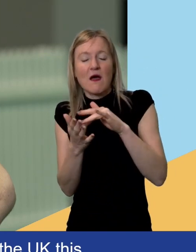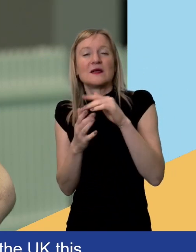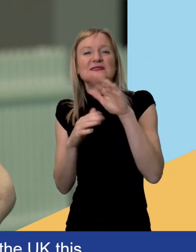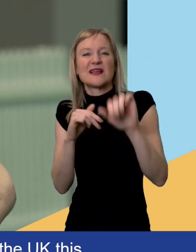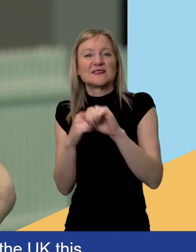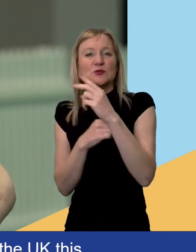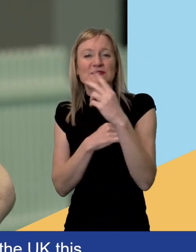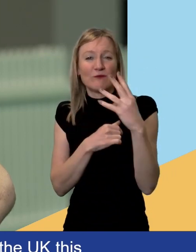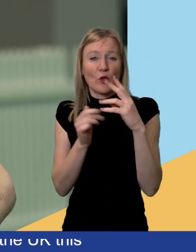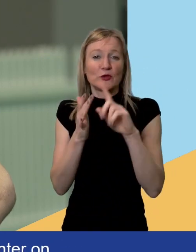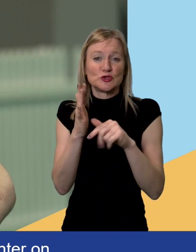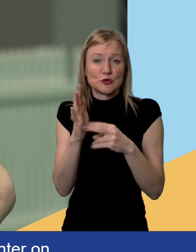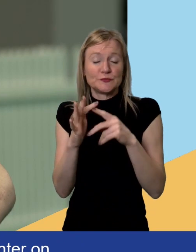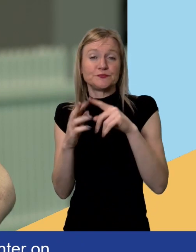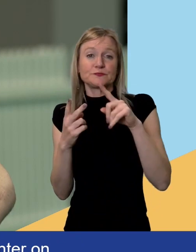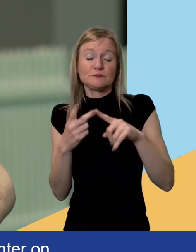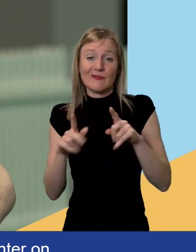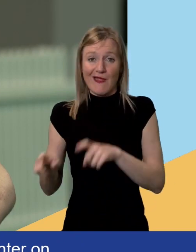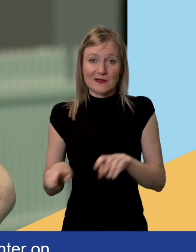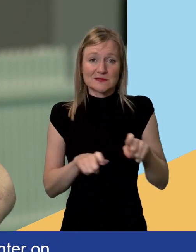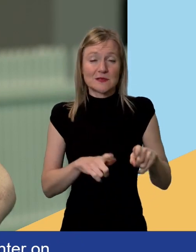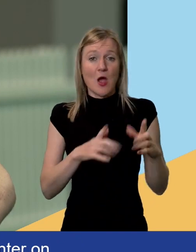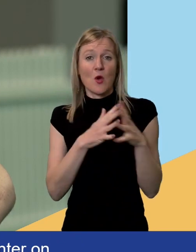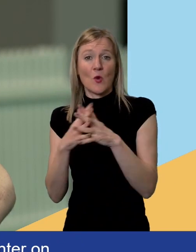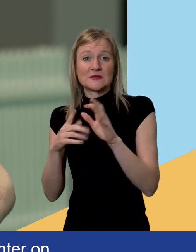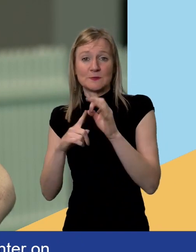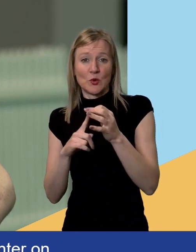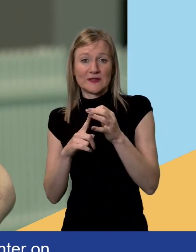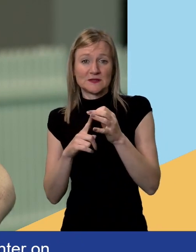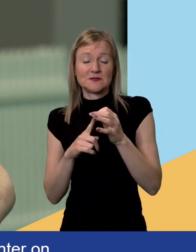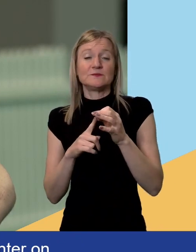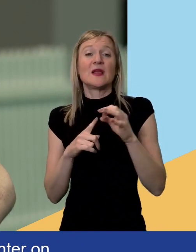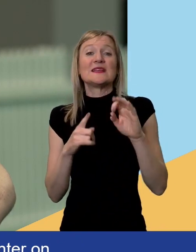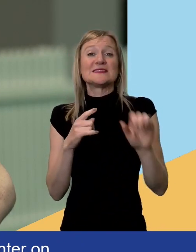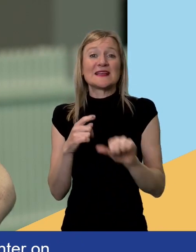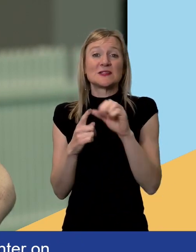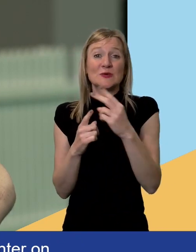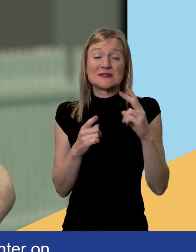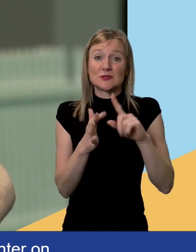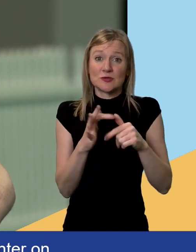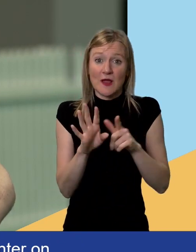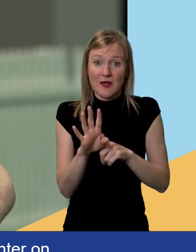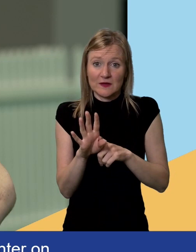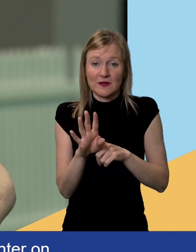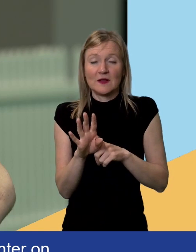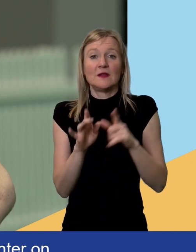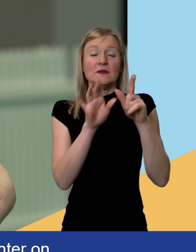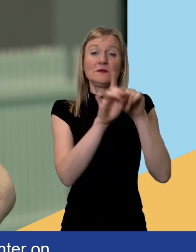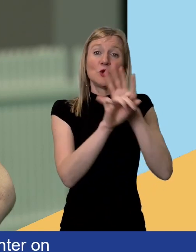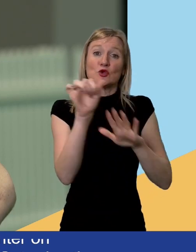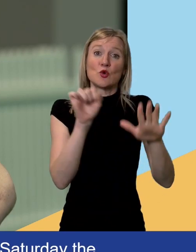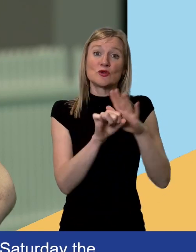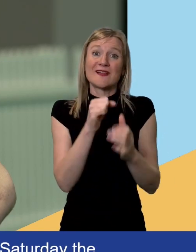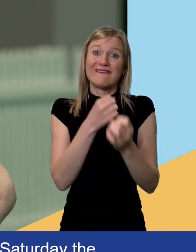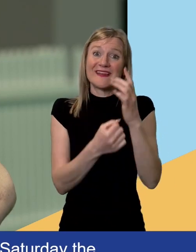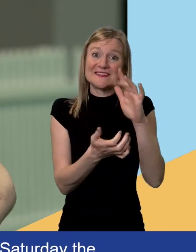June. At West Point in Exeter on Saturday the 22nd of July. Then at the Yorkshire Event